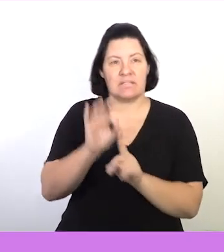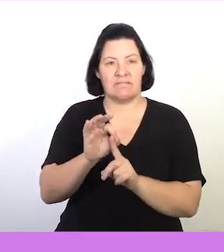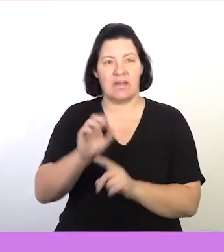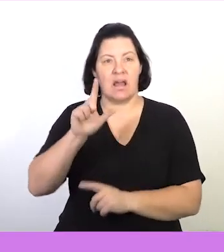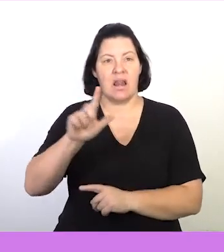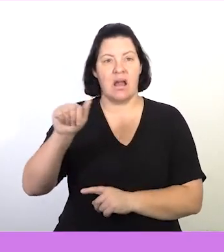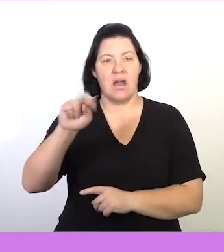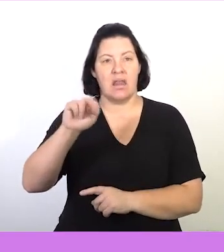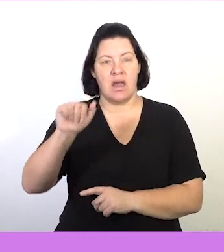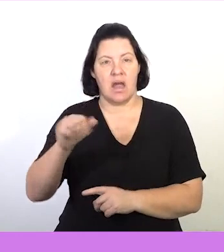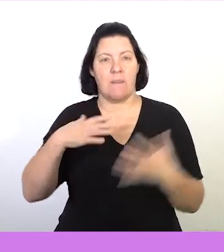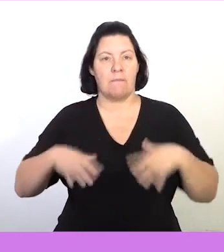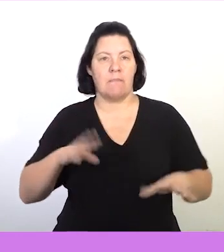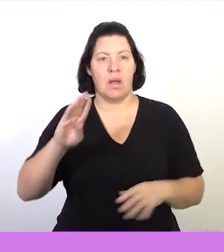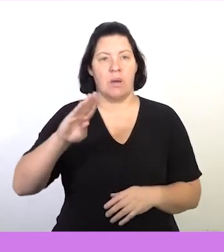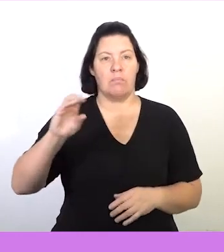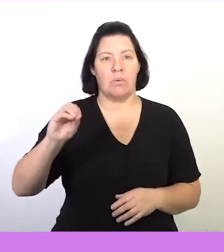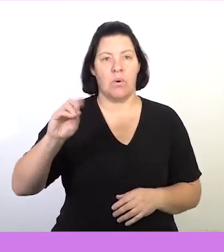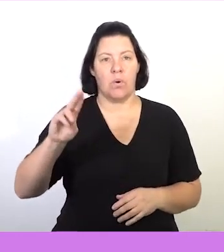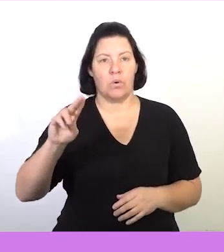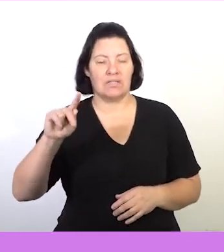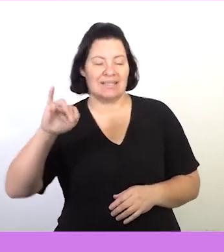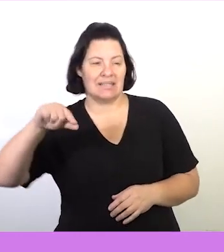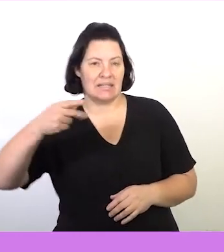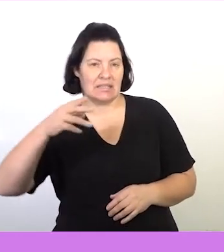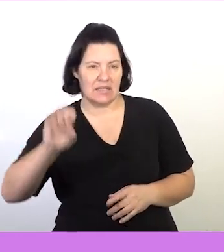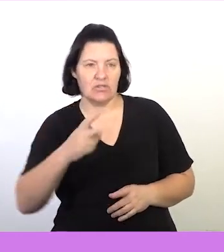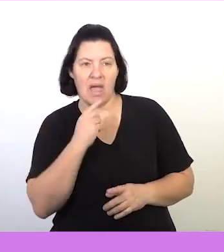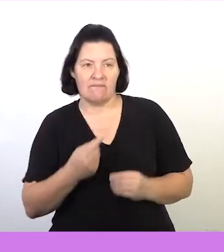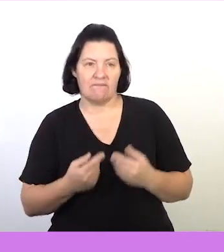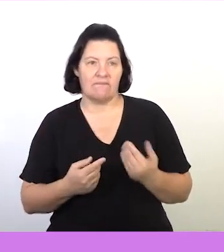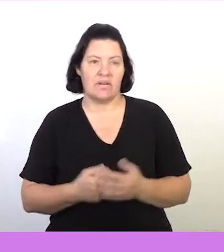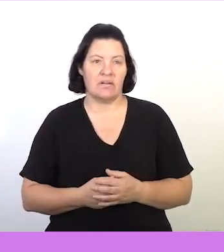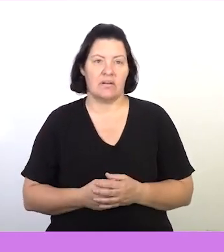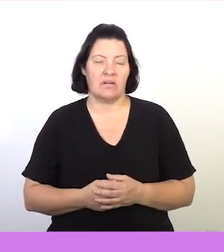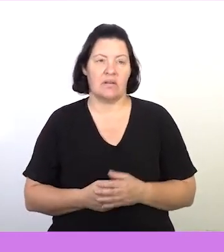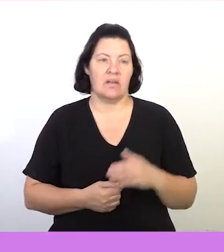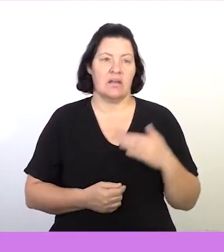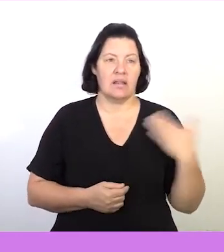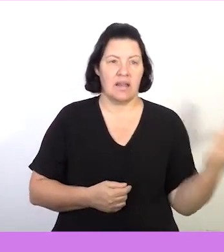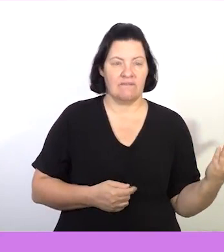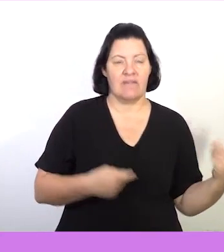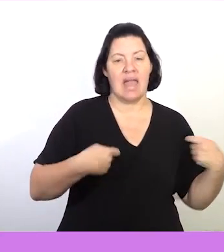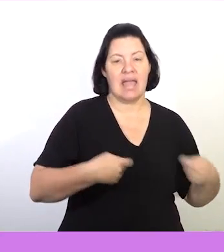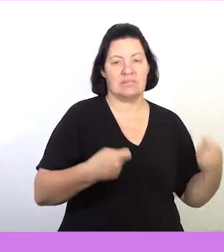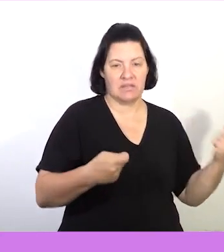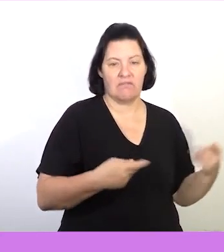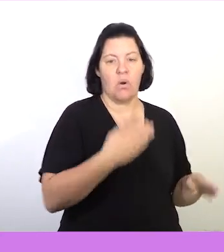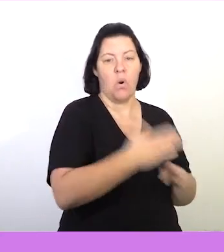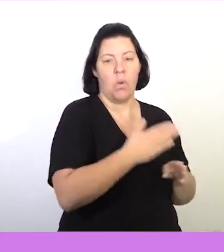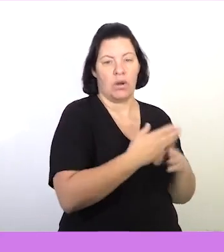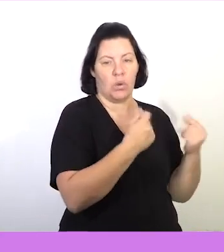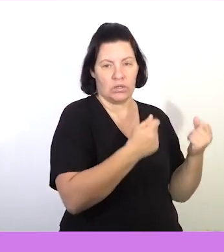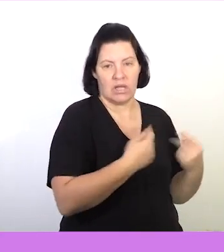Right. So let's get familiar. We have on the left-hand side our expenditure which is divided into operating